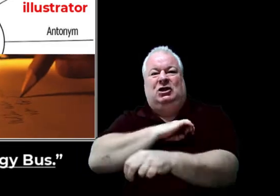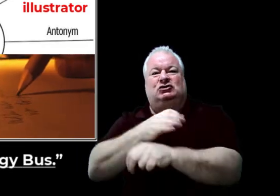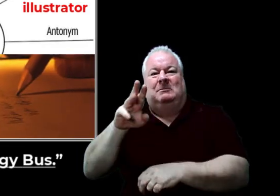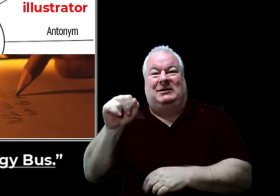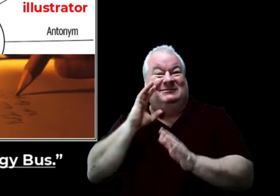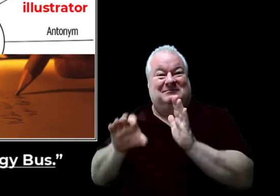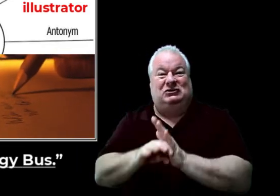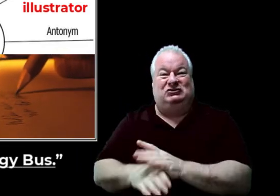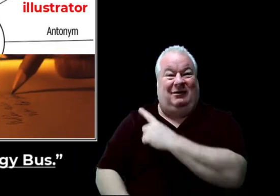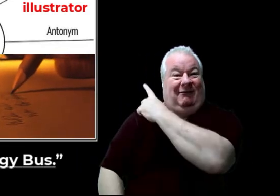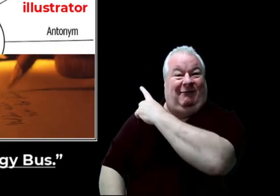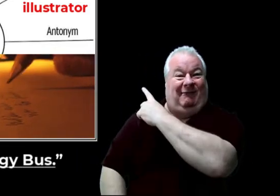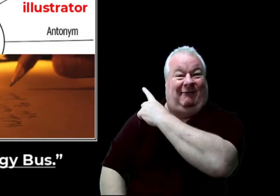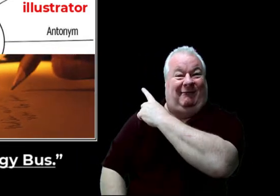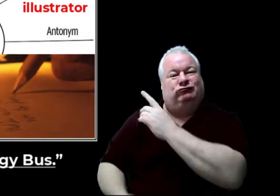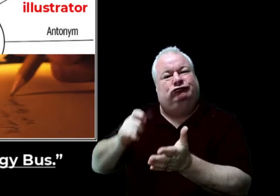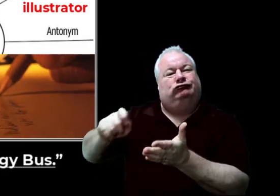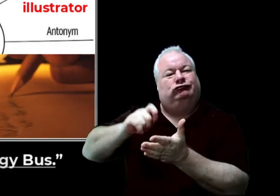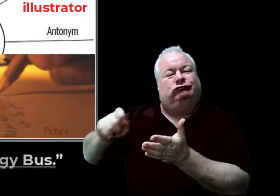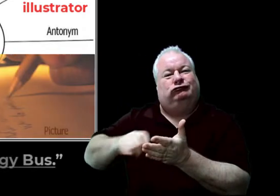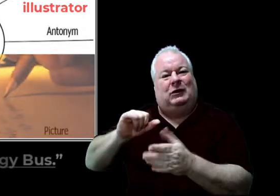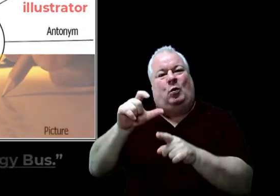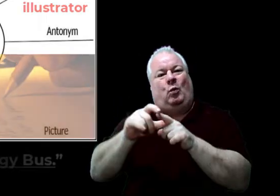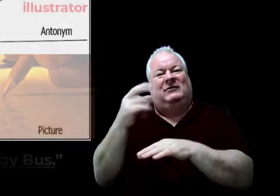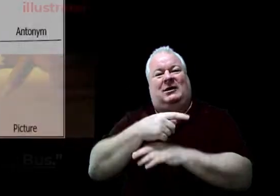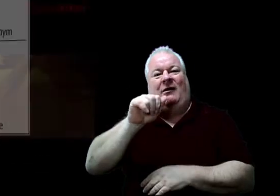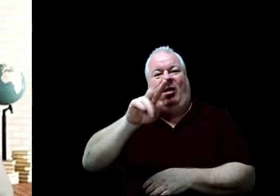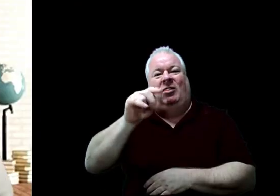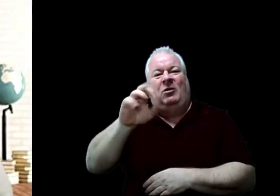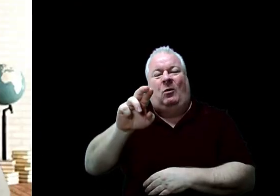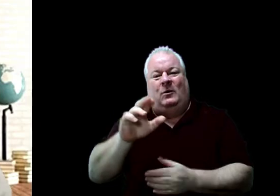of our word of the day author.